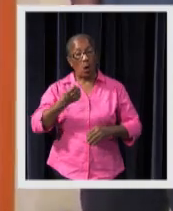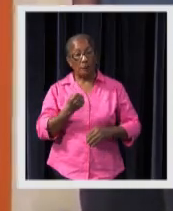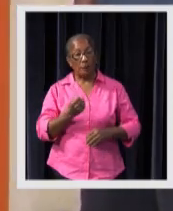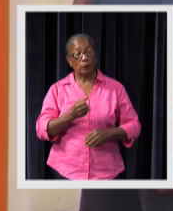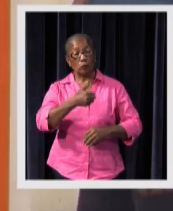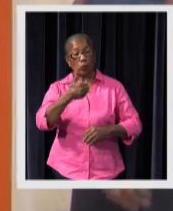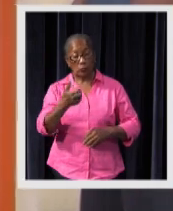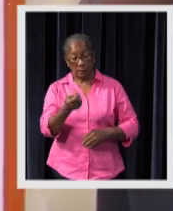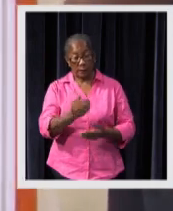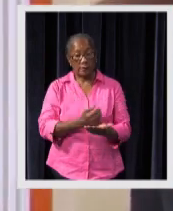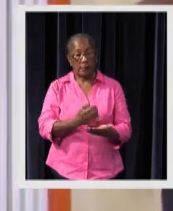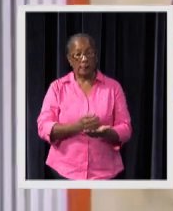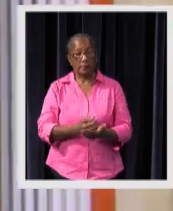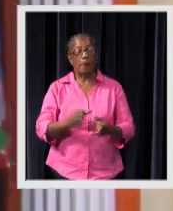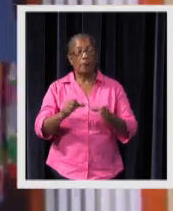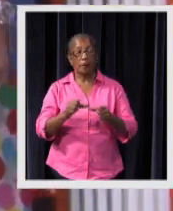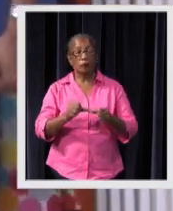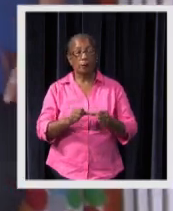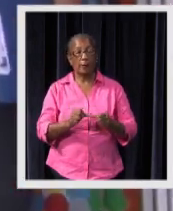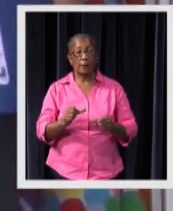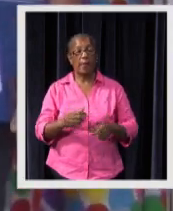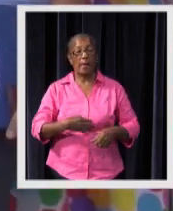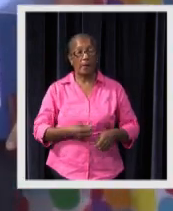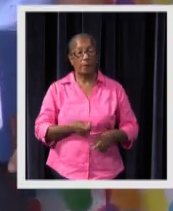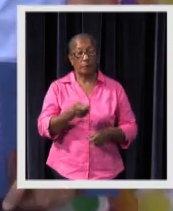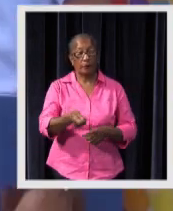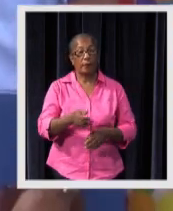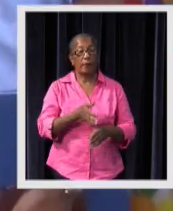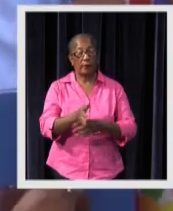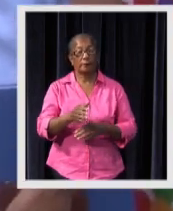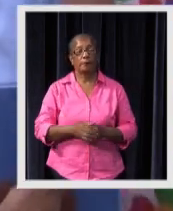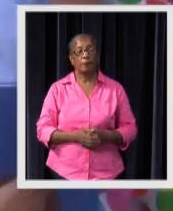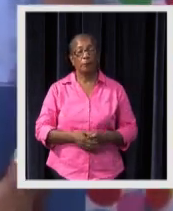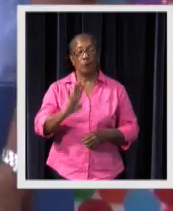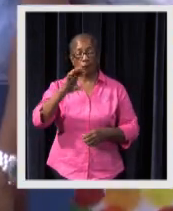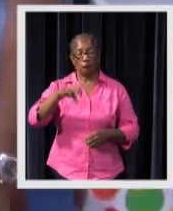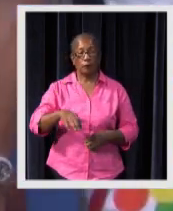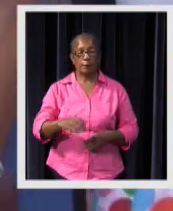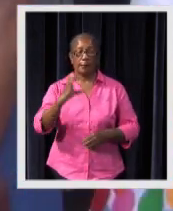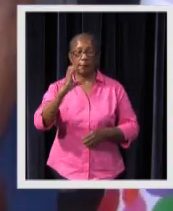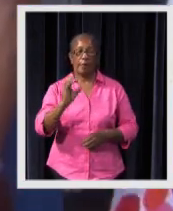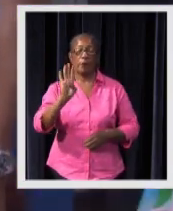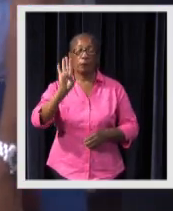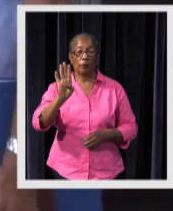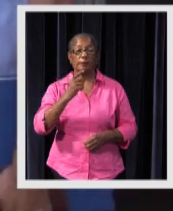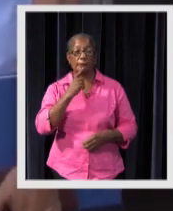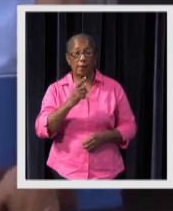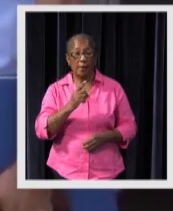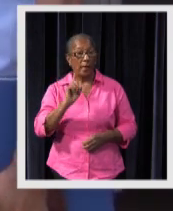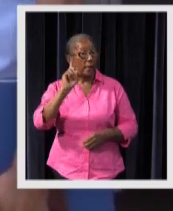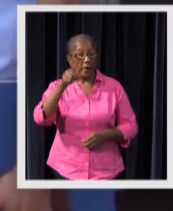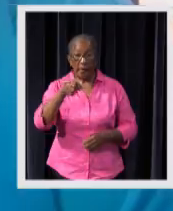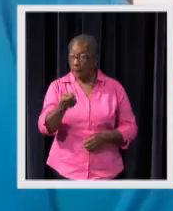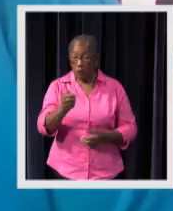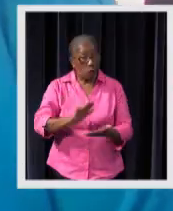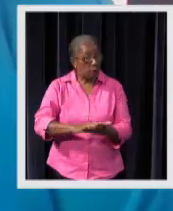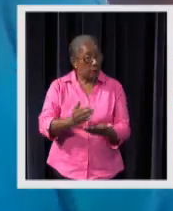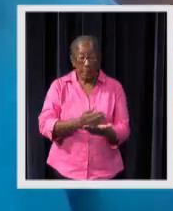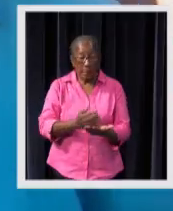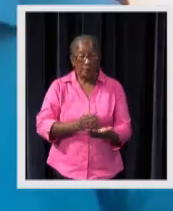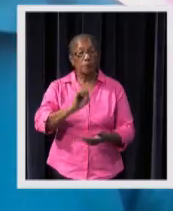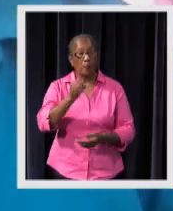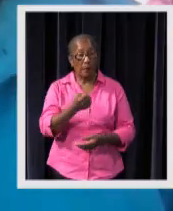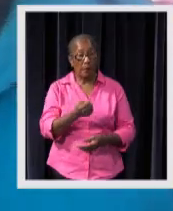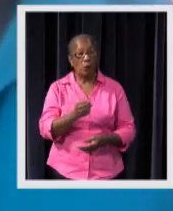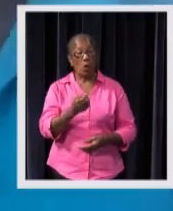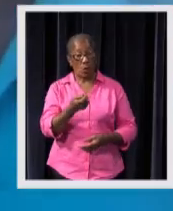director regarding the assets on which the staff is entitled to. Chairwoman Carmen Brondenstein says, it is just